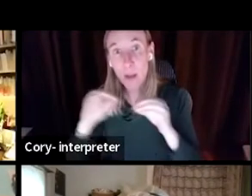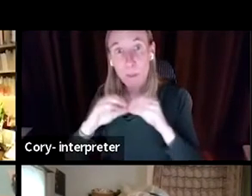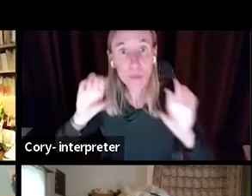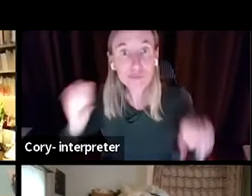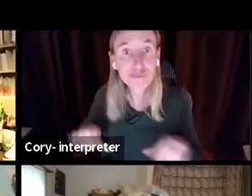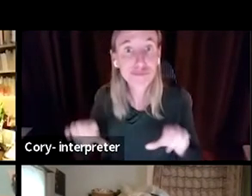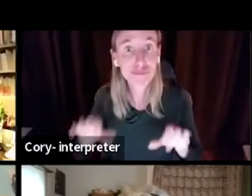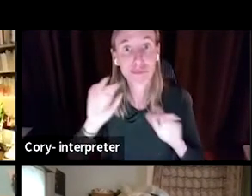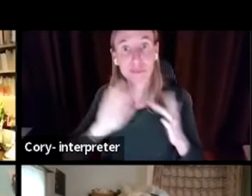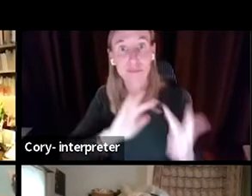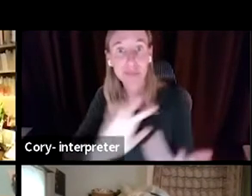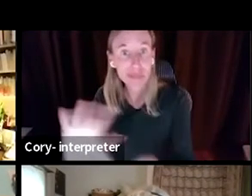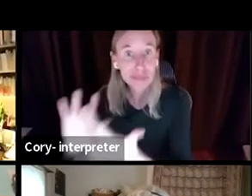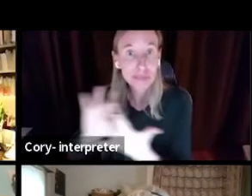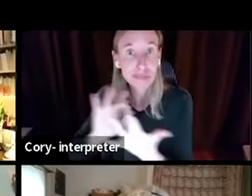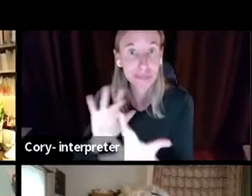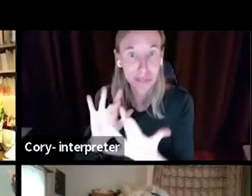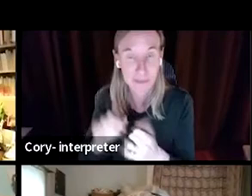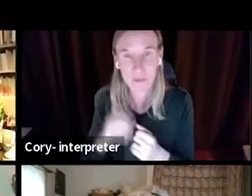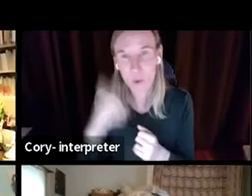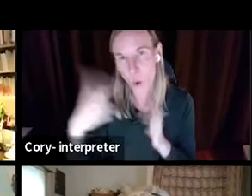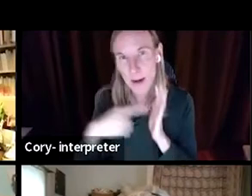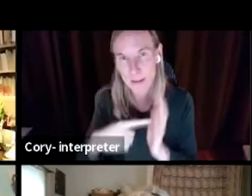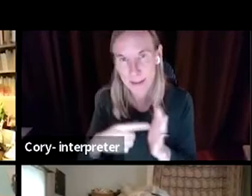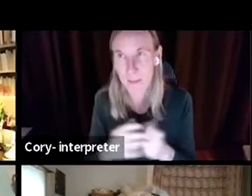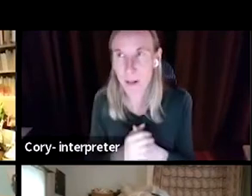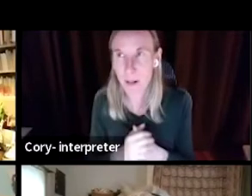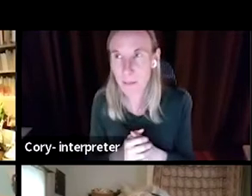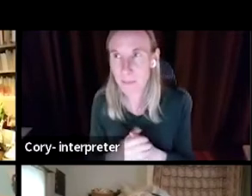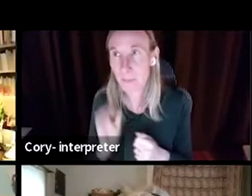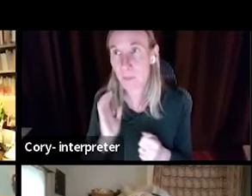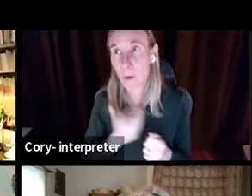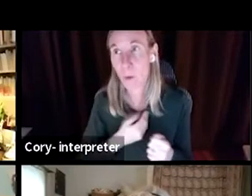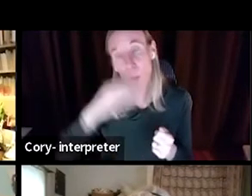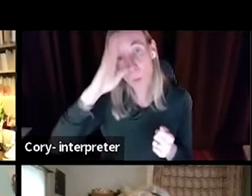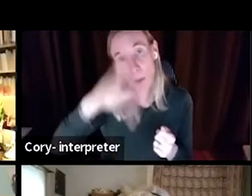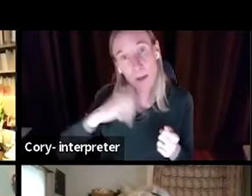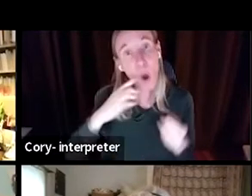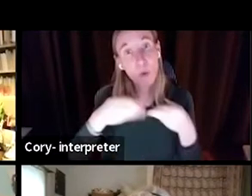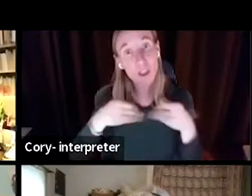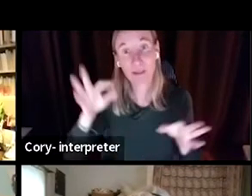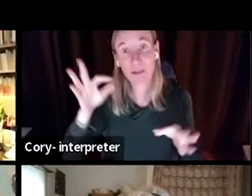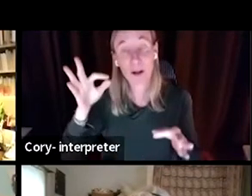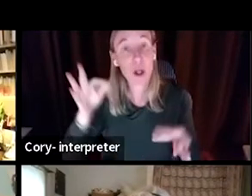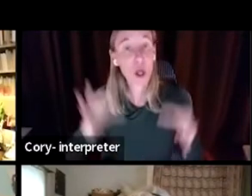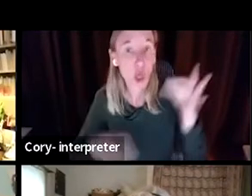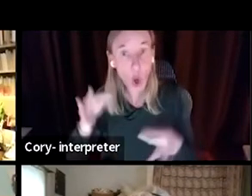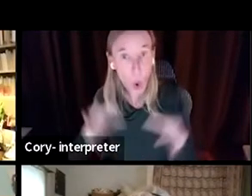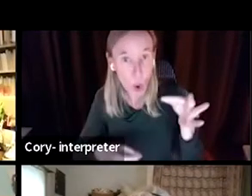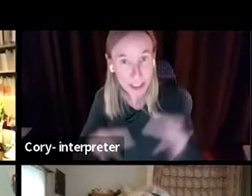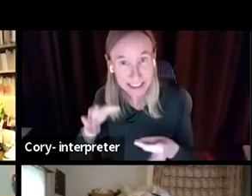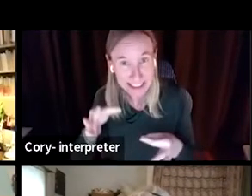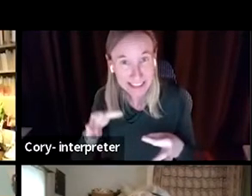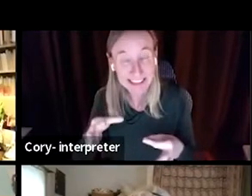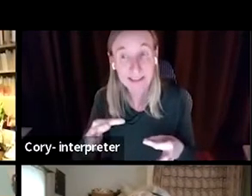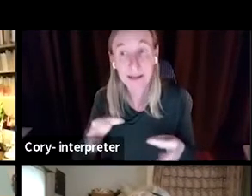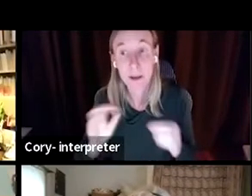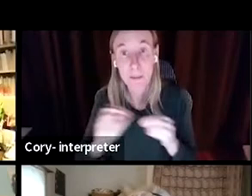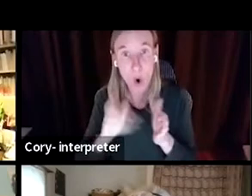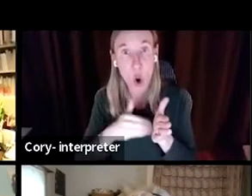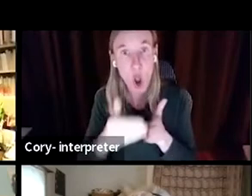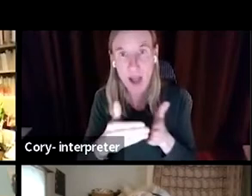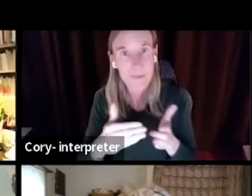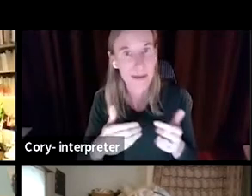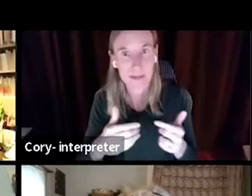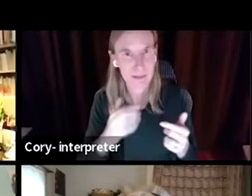reaching out. I'll give one example. We know that generally the courts more often have people reaching out to them,